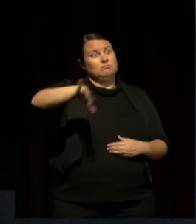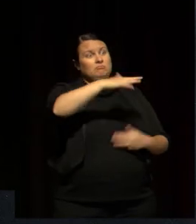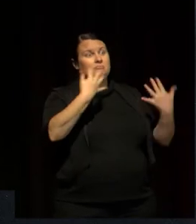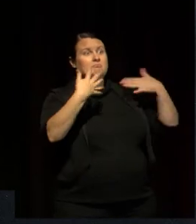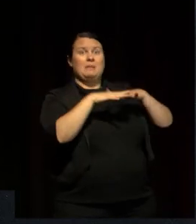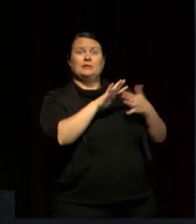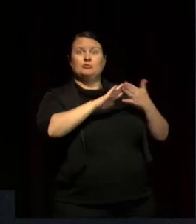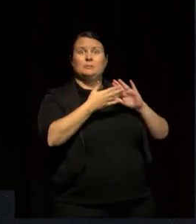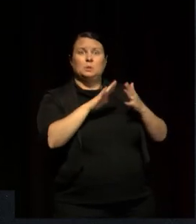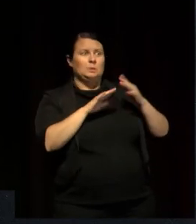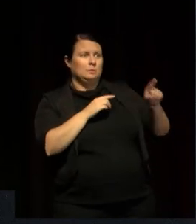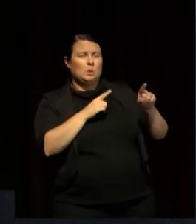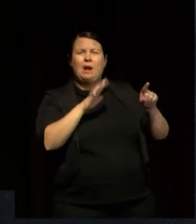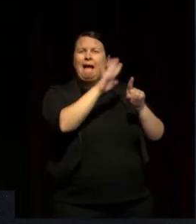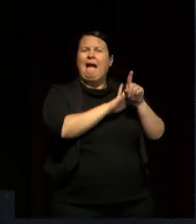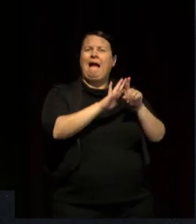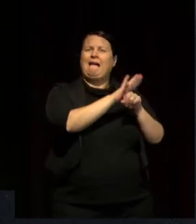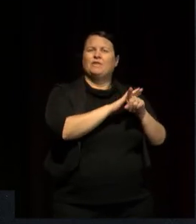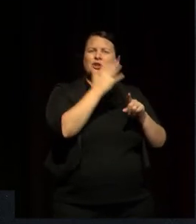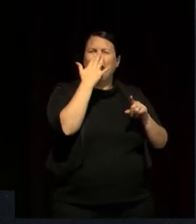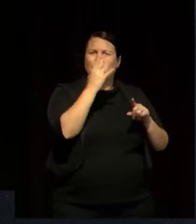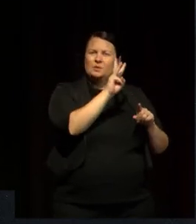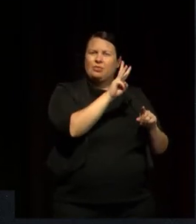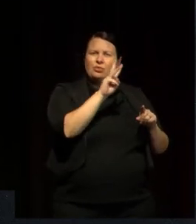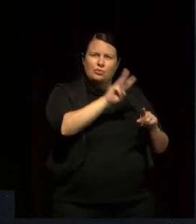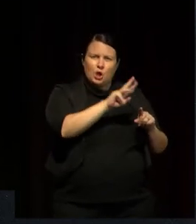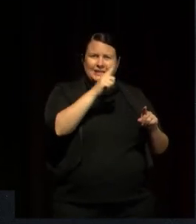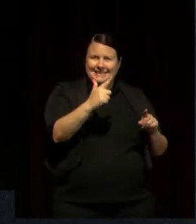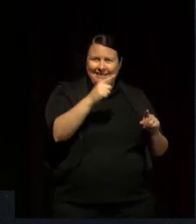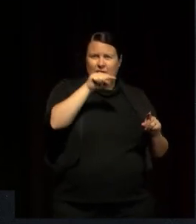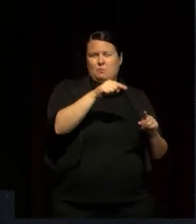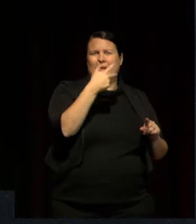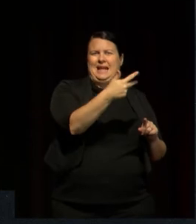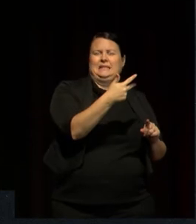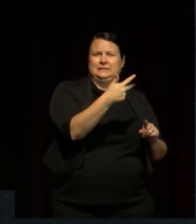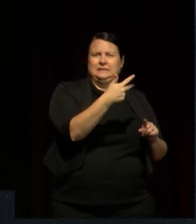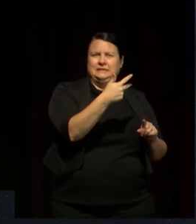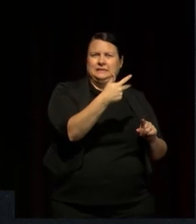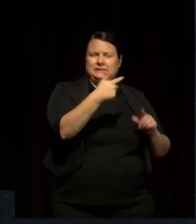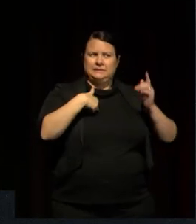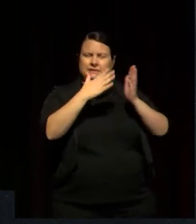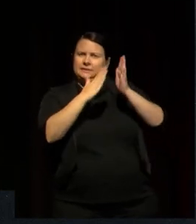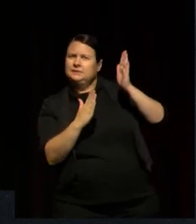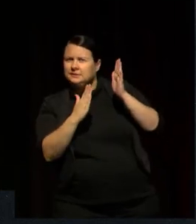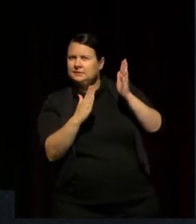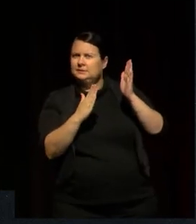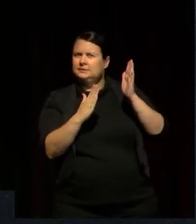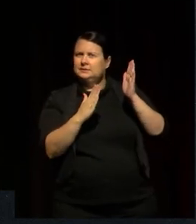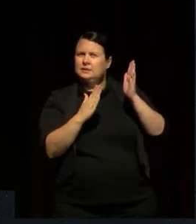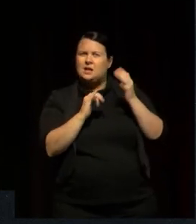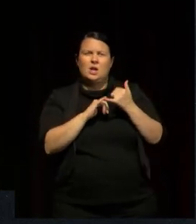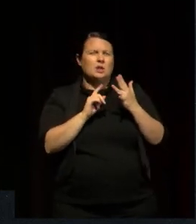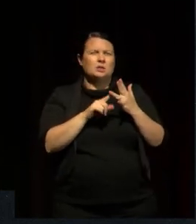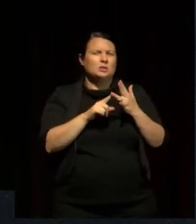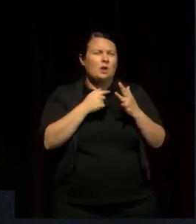society, having an average age of 37.8. So I probably won't return